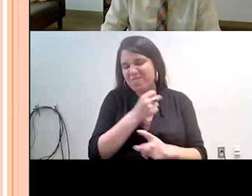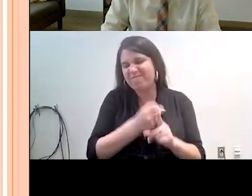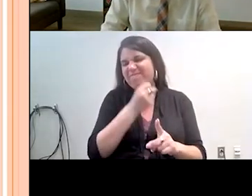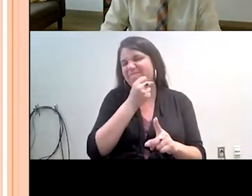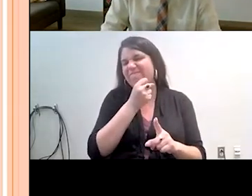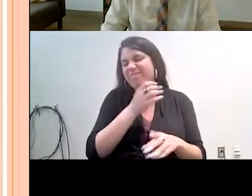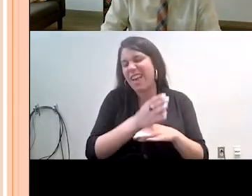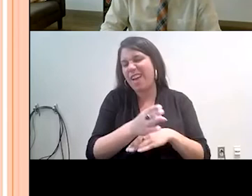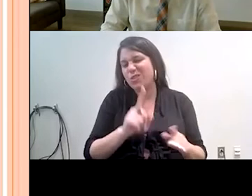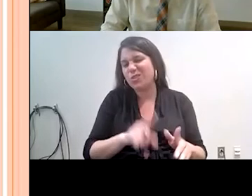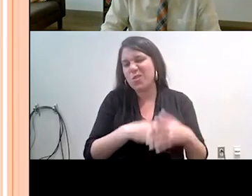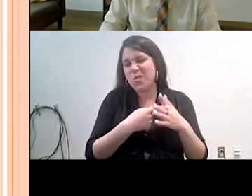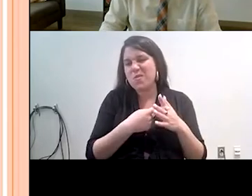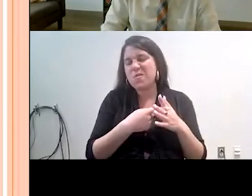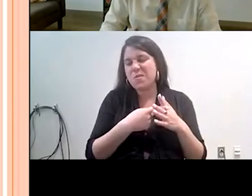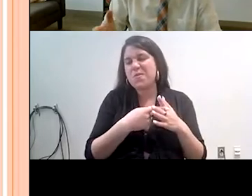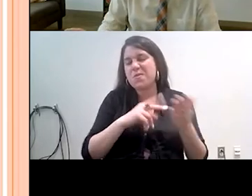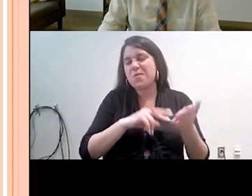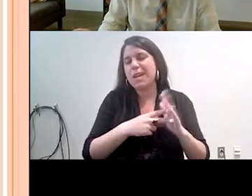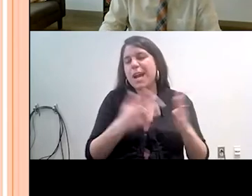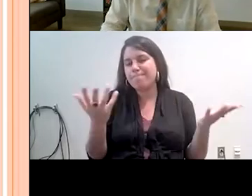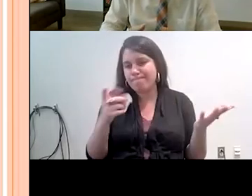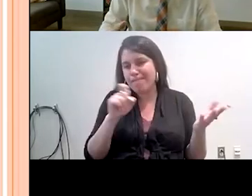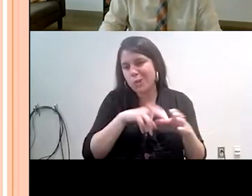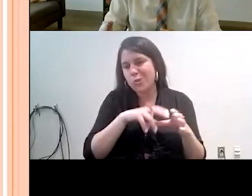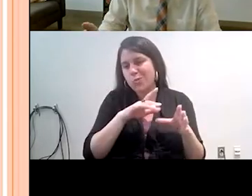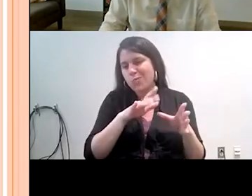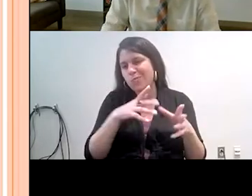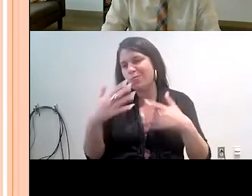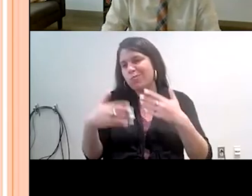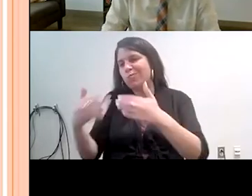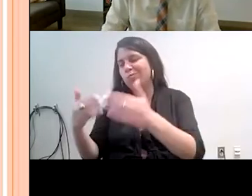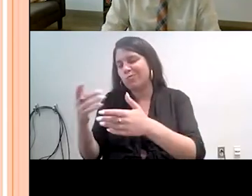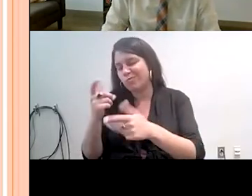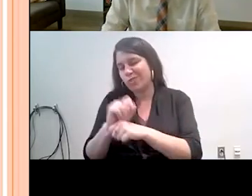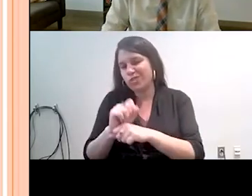she started with the group. and then so she had to then stop and so then